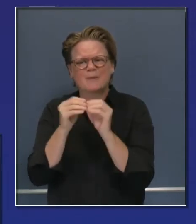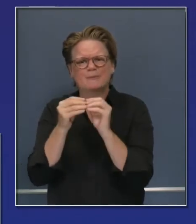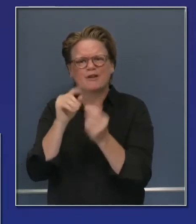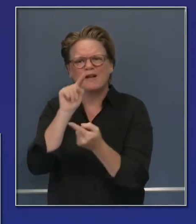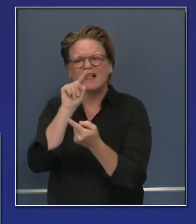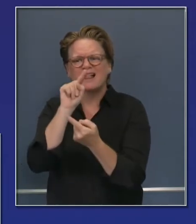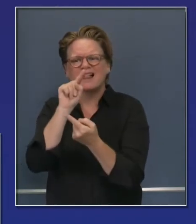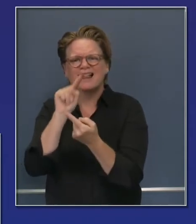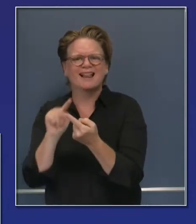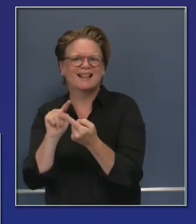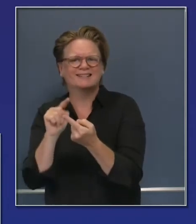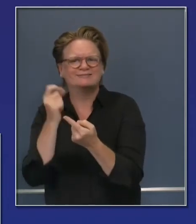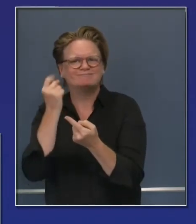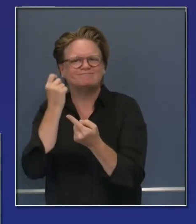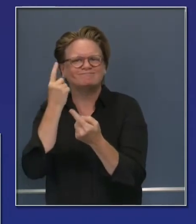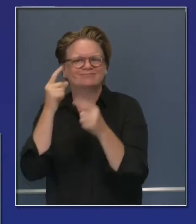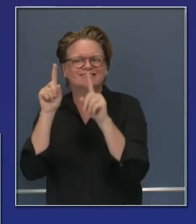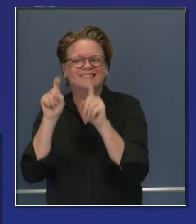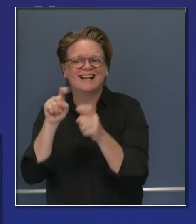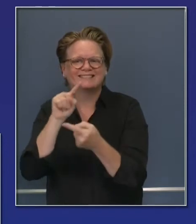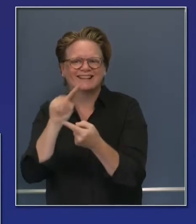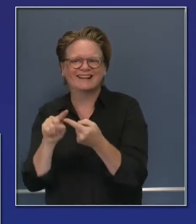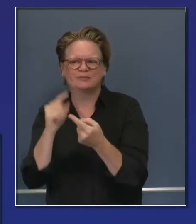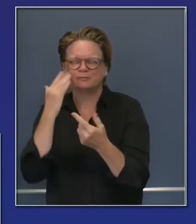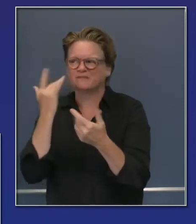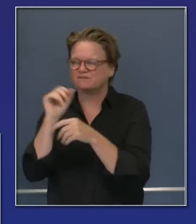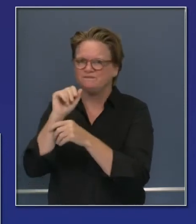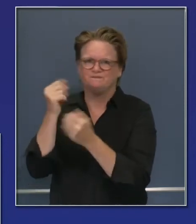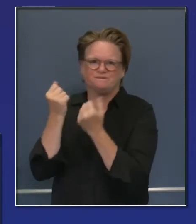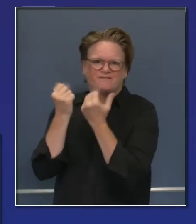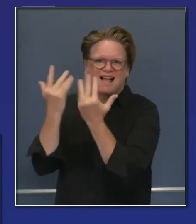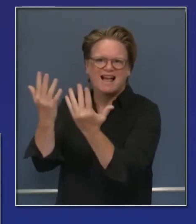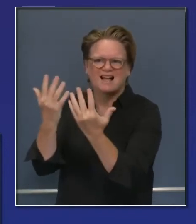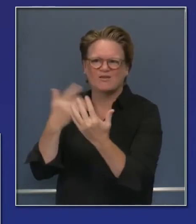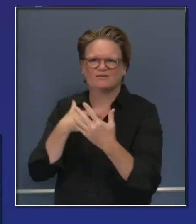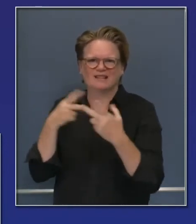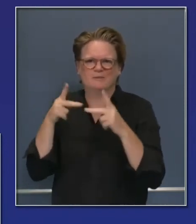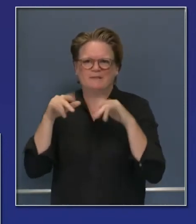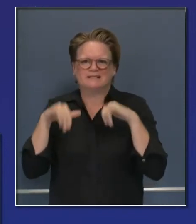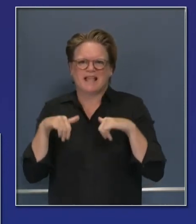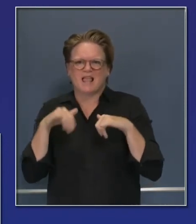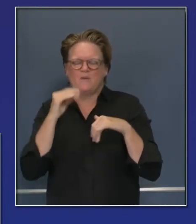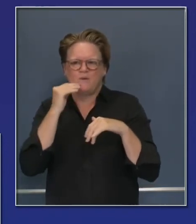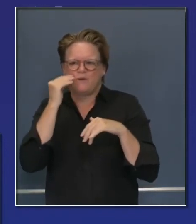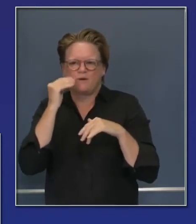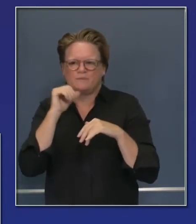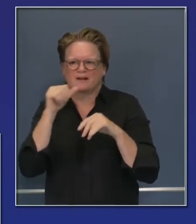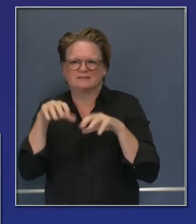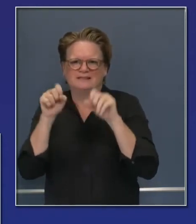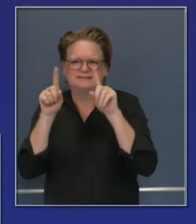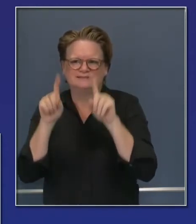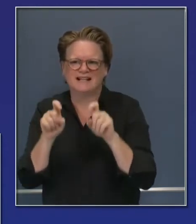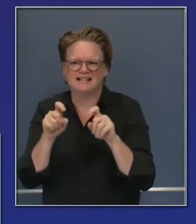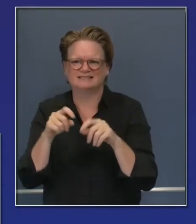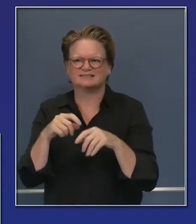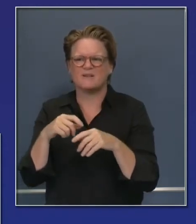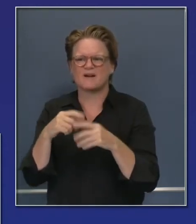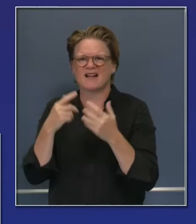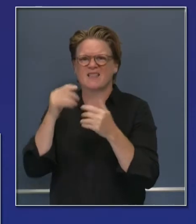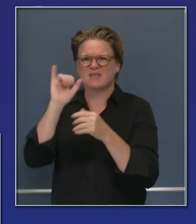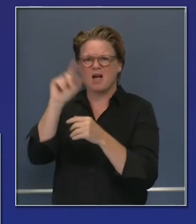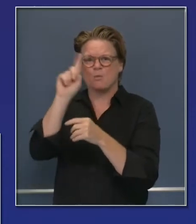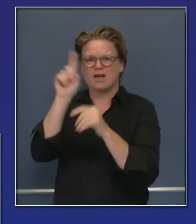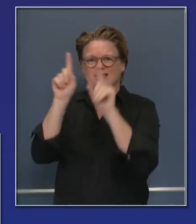you can chalk that directly to the impact of some of our testing sites. I think I mentioned Monday about 11 sites,